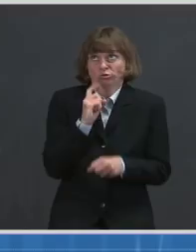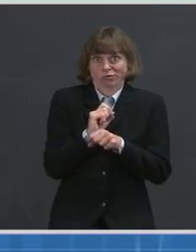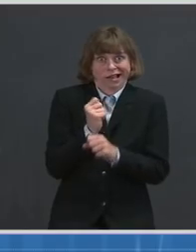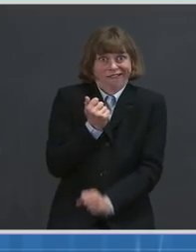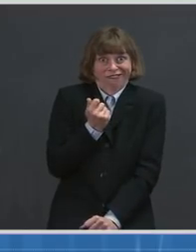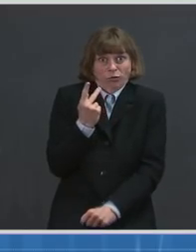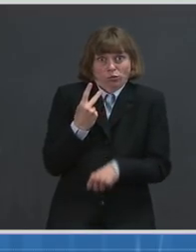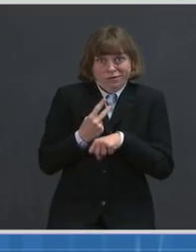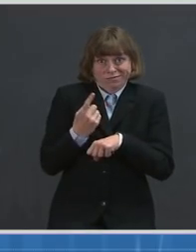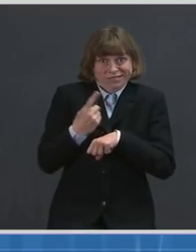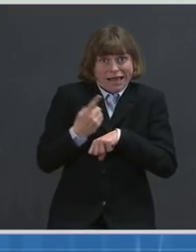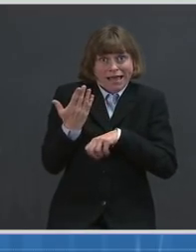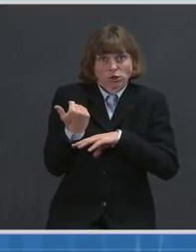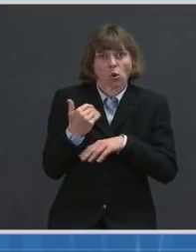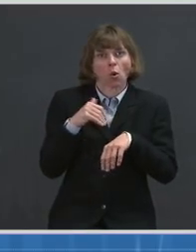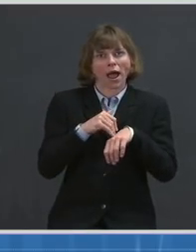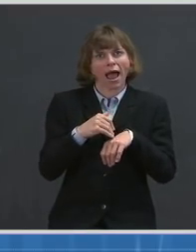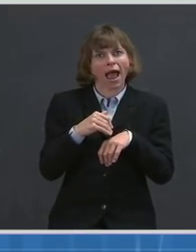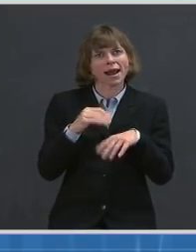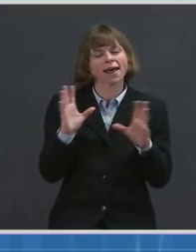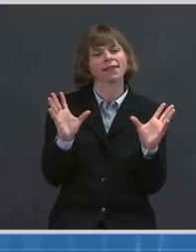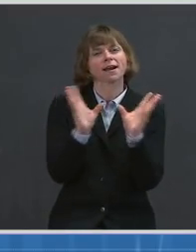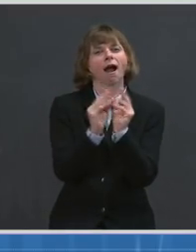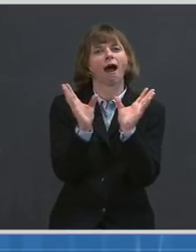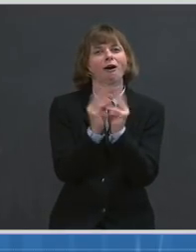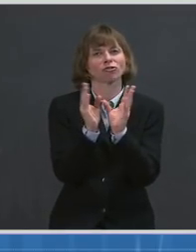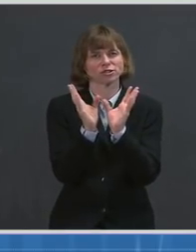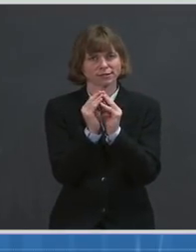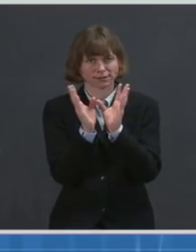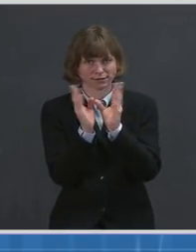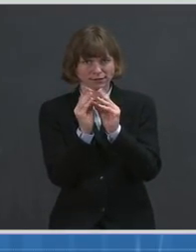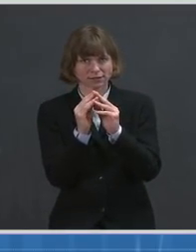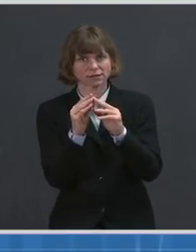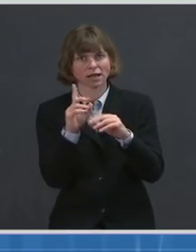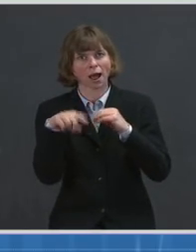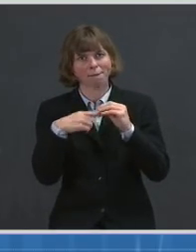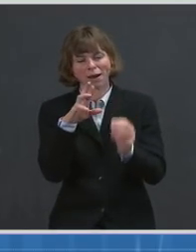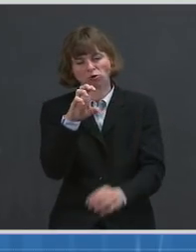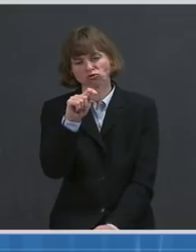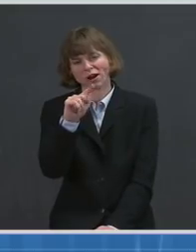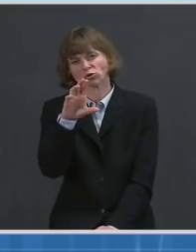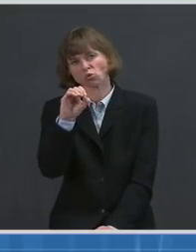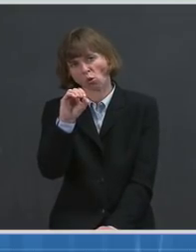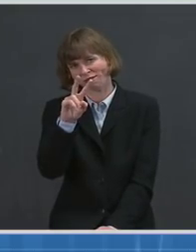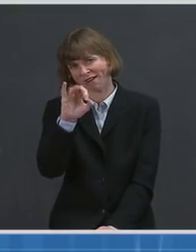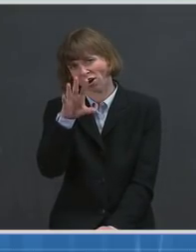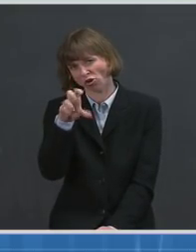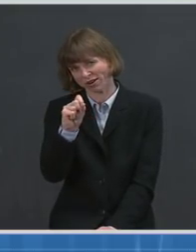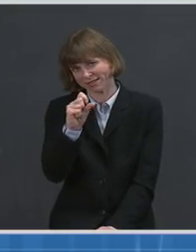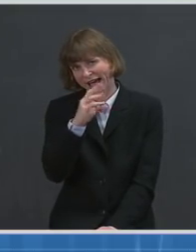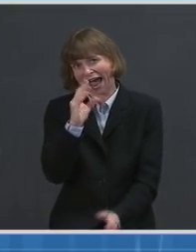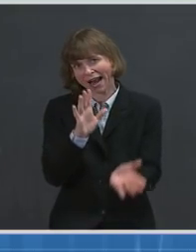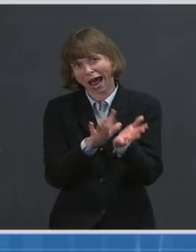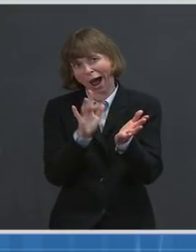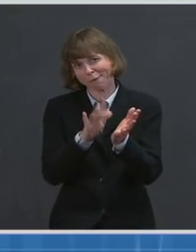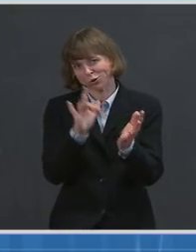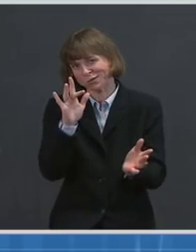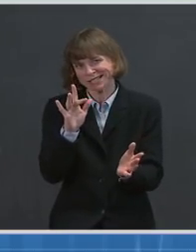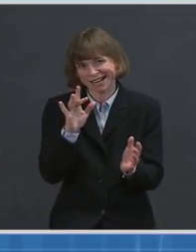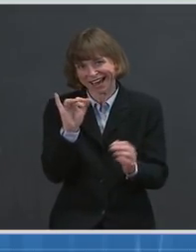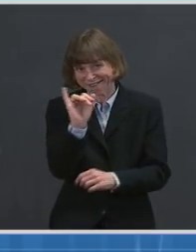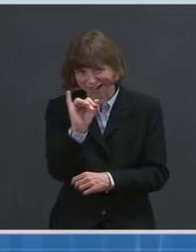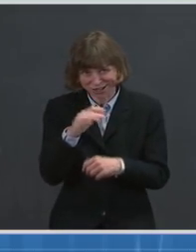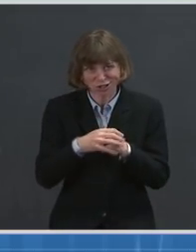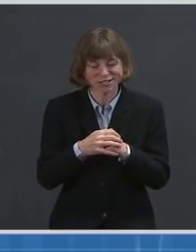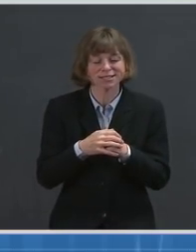at the CROI conference, which is the Conference on Retrovirus and Opportunistic Infections. I point that out to you is